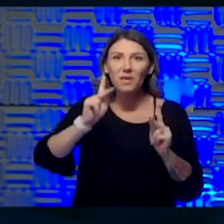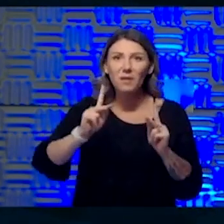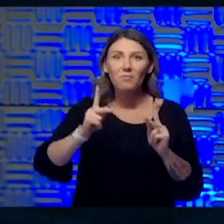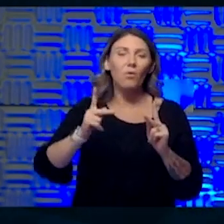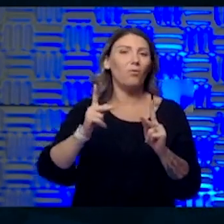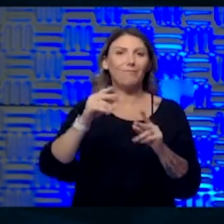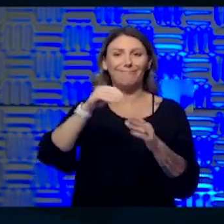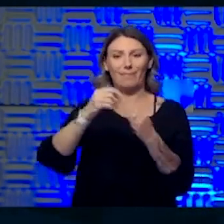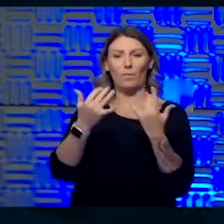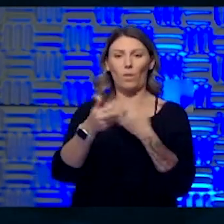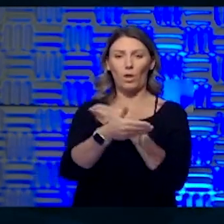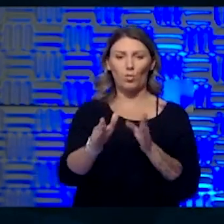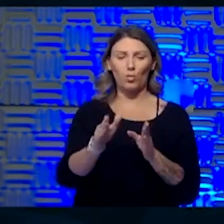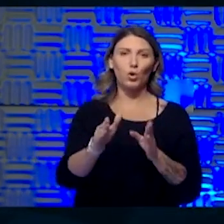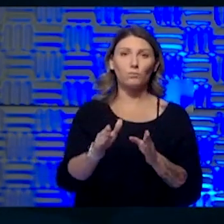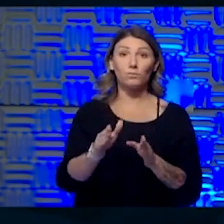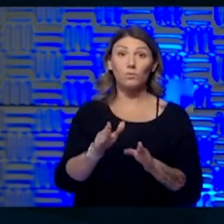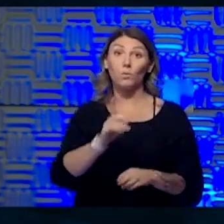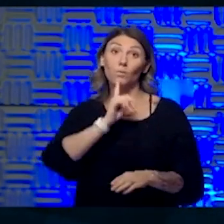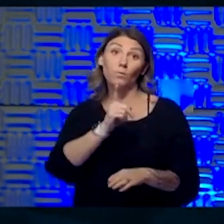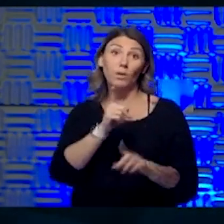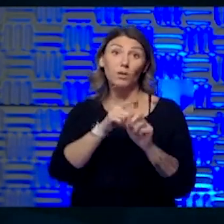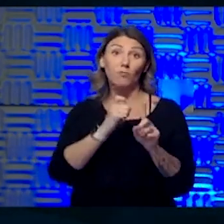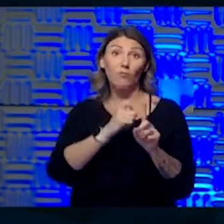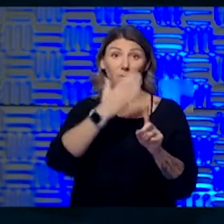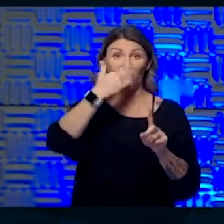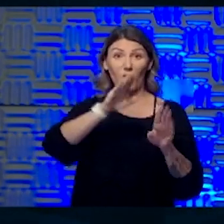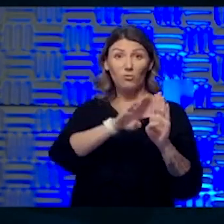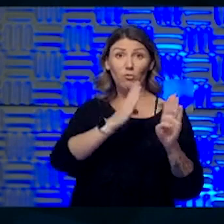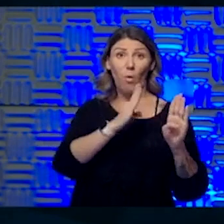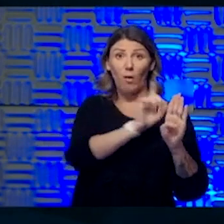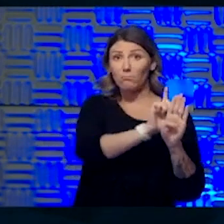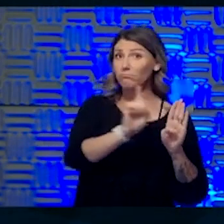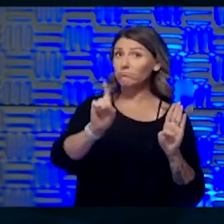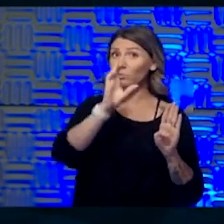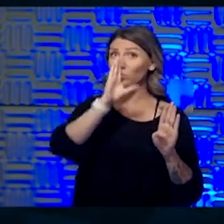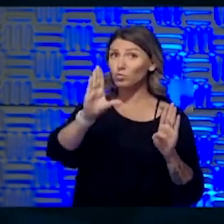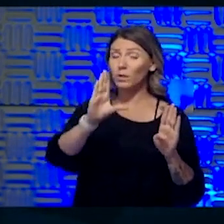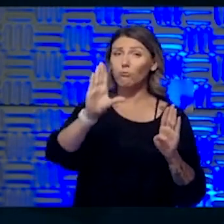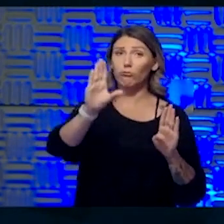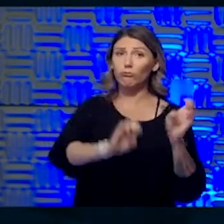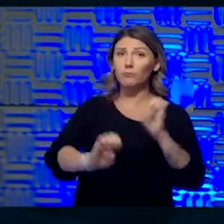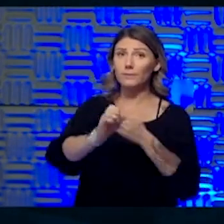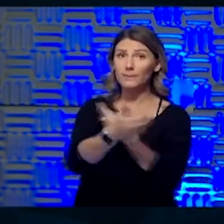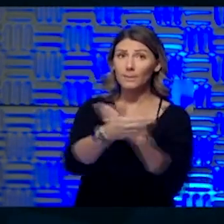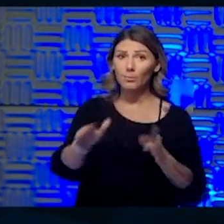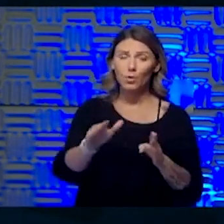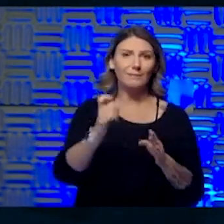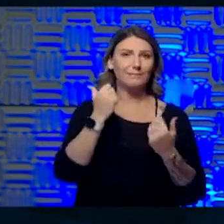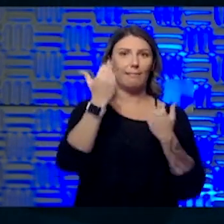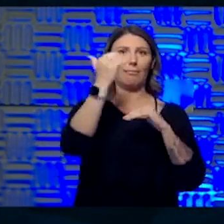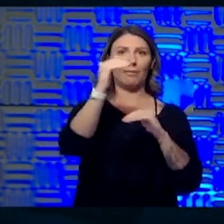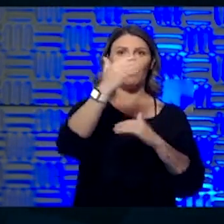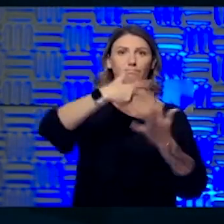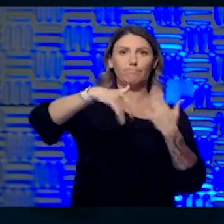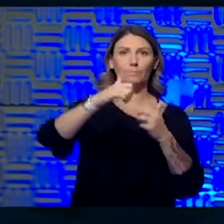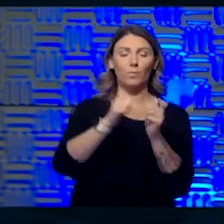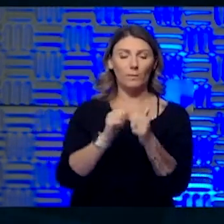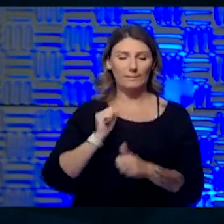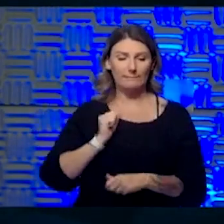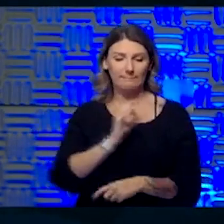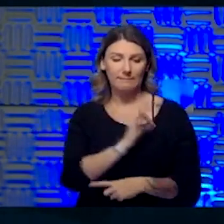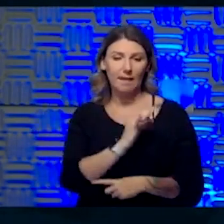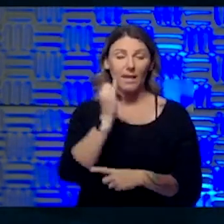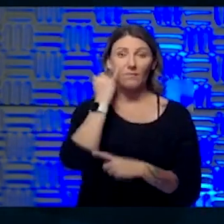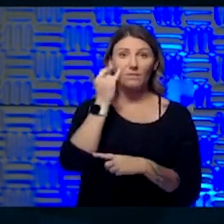patients basically, you know, from the front door to their exam room. They have very limited interactions with staff as we're